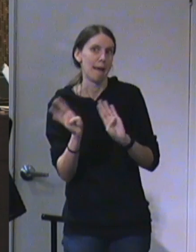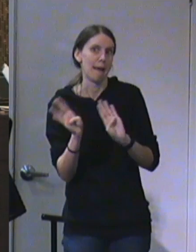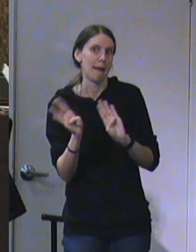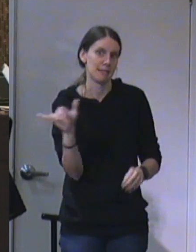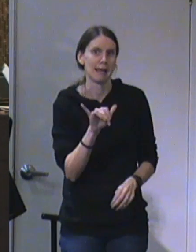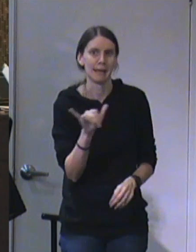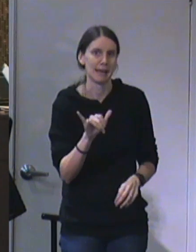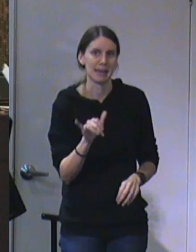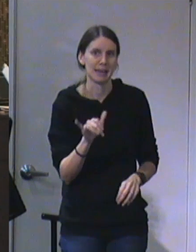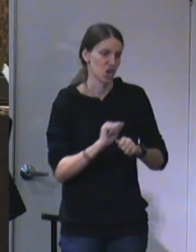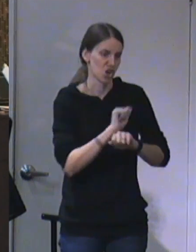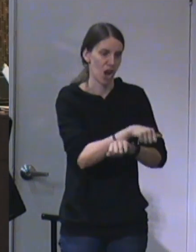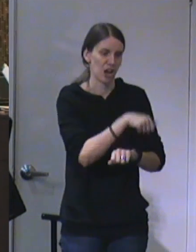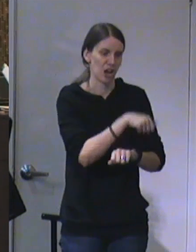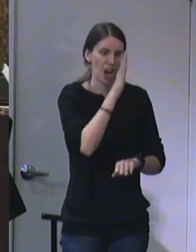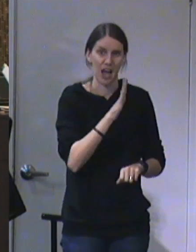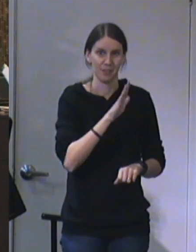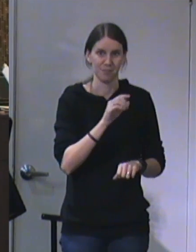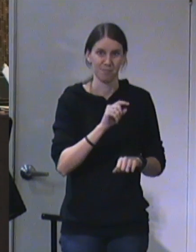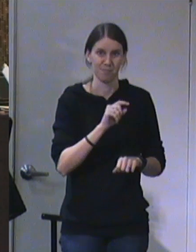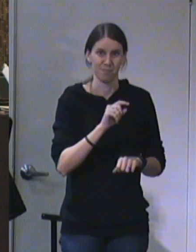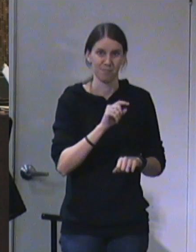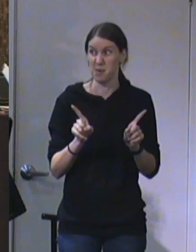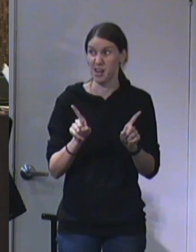but He is still cast out of heaven, right?